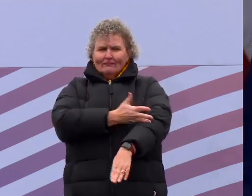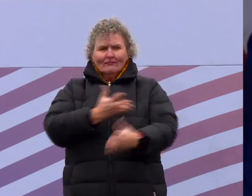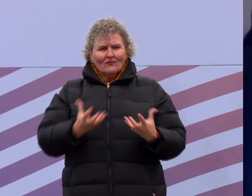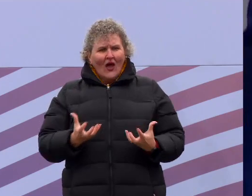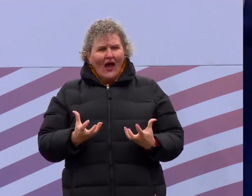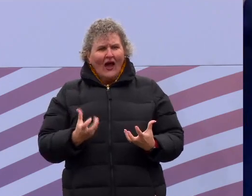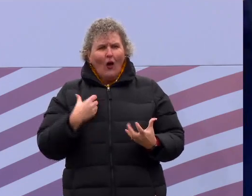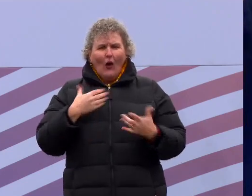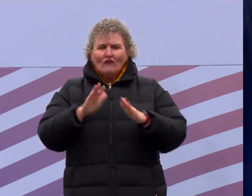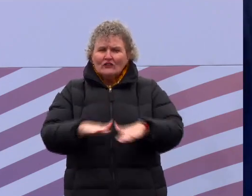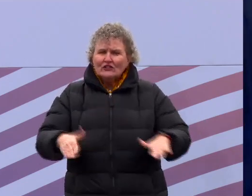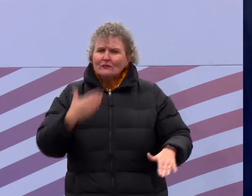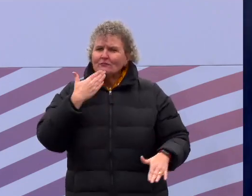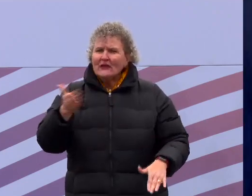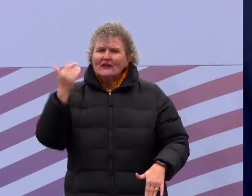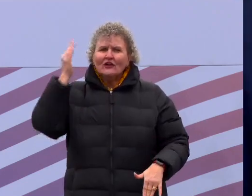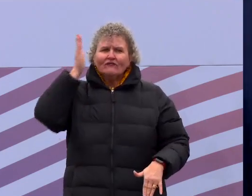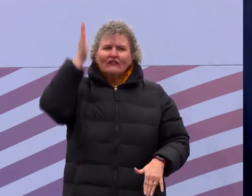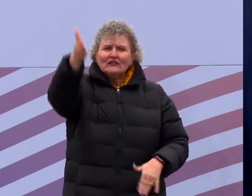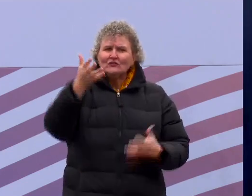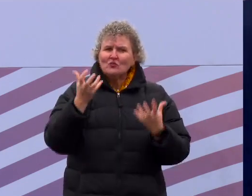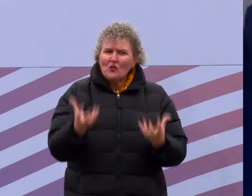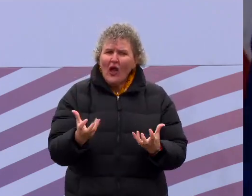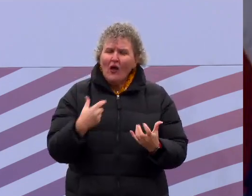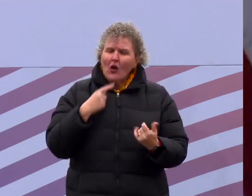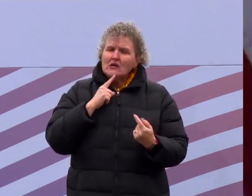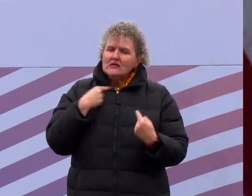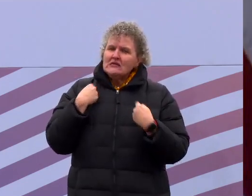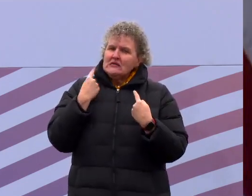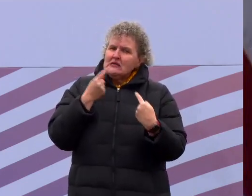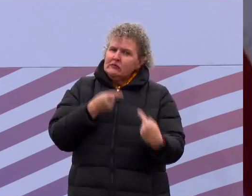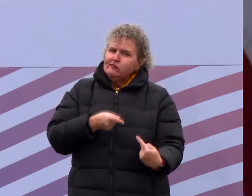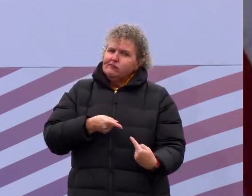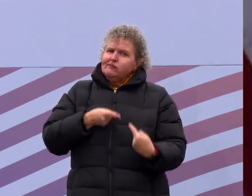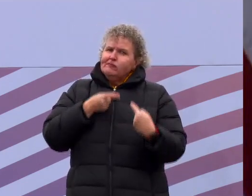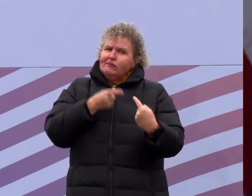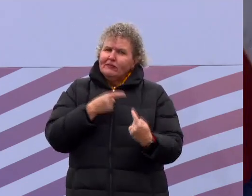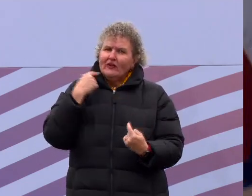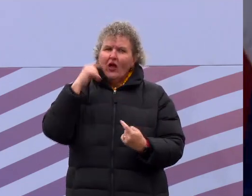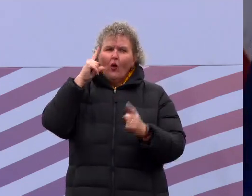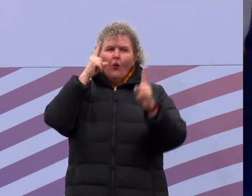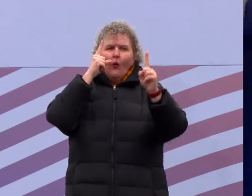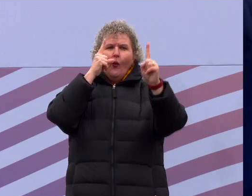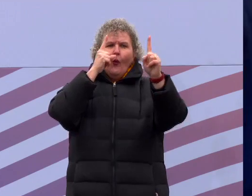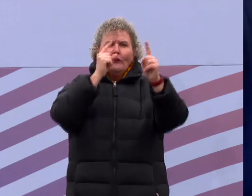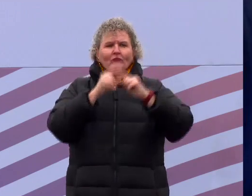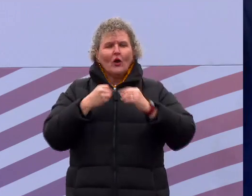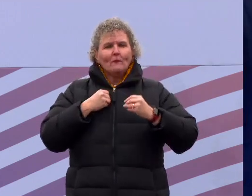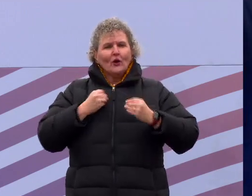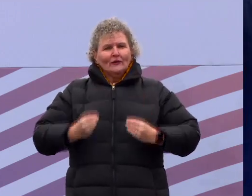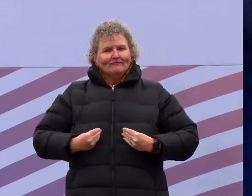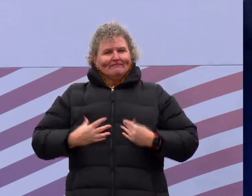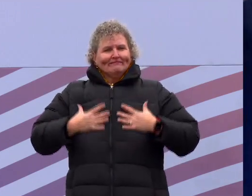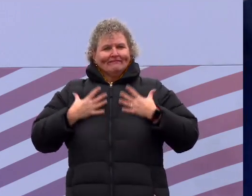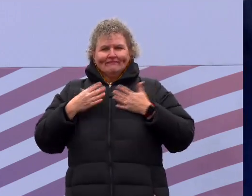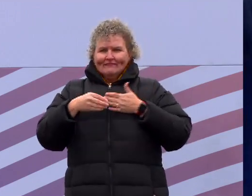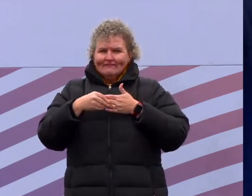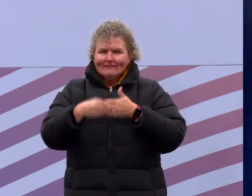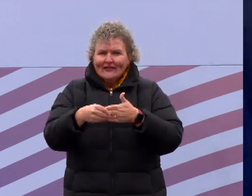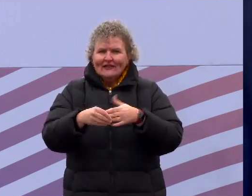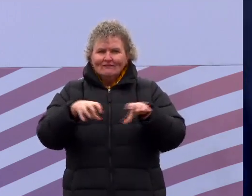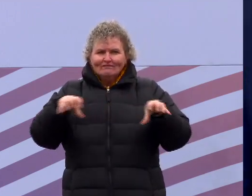struggle, their hopes and aspirations are what fuels me, what drives me and continues to me to do this work.